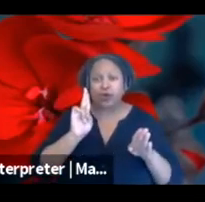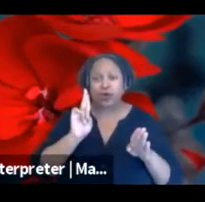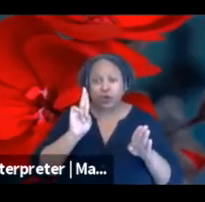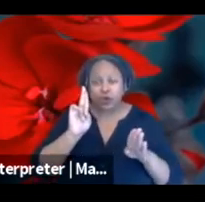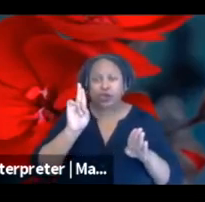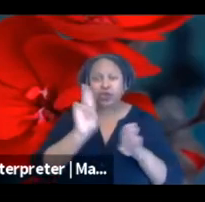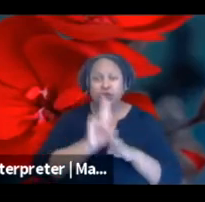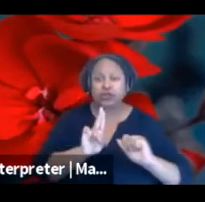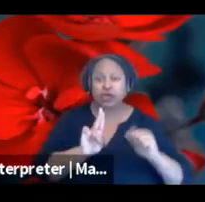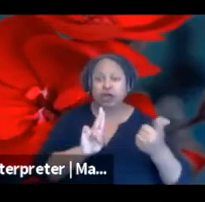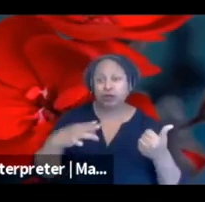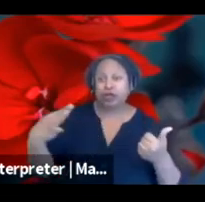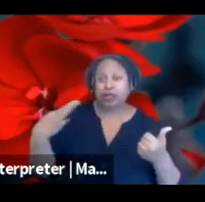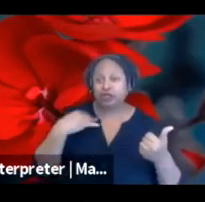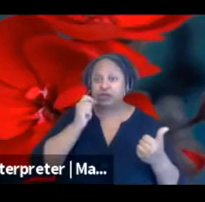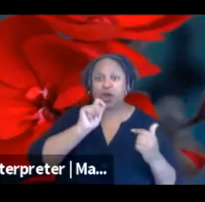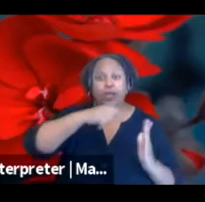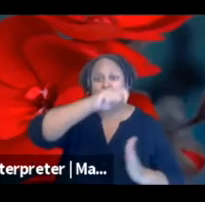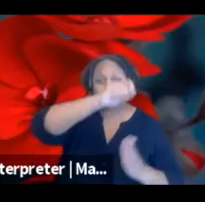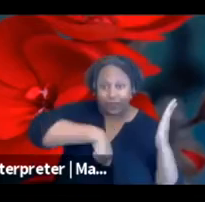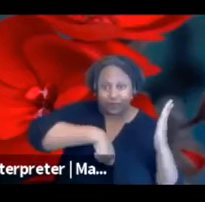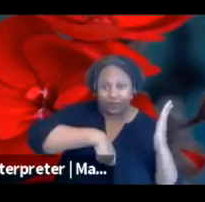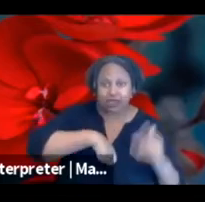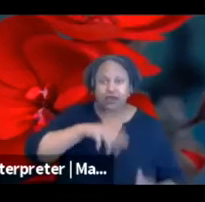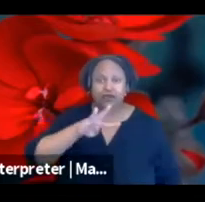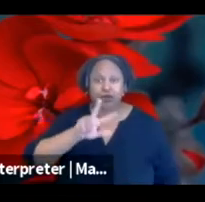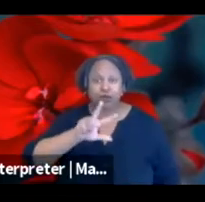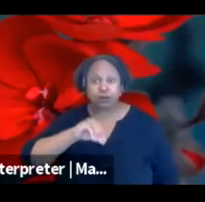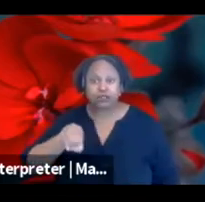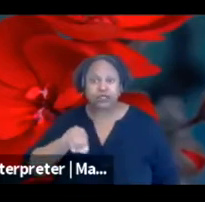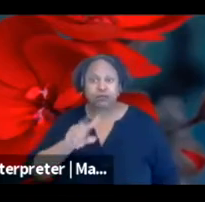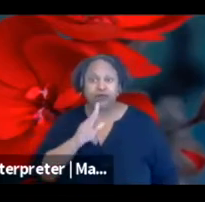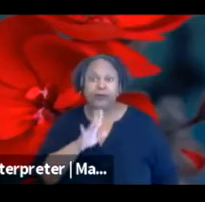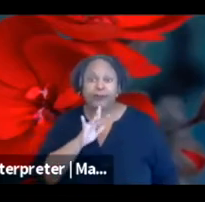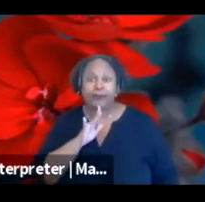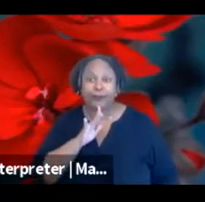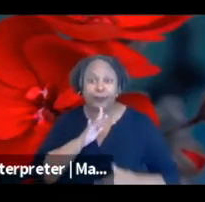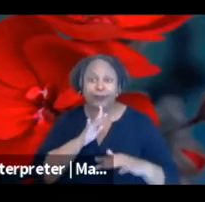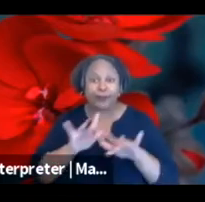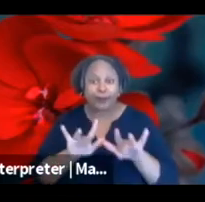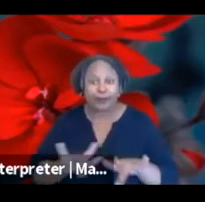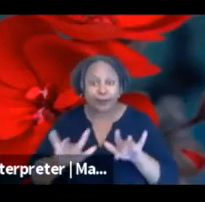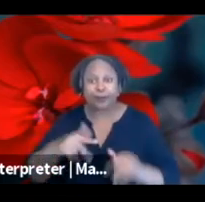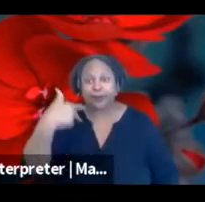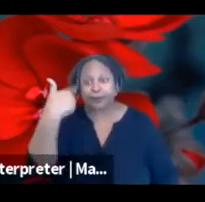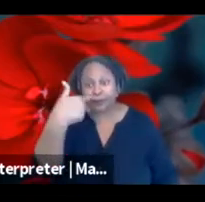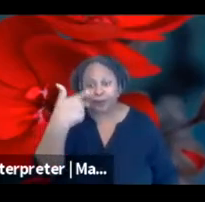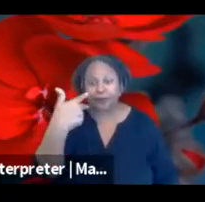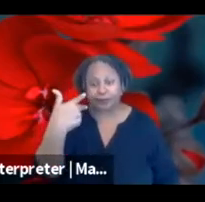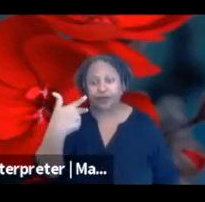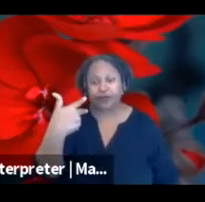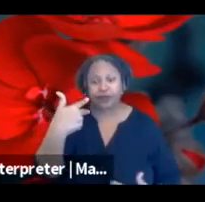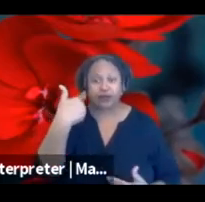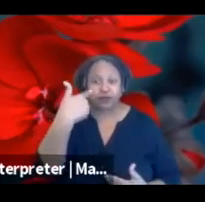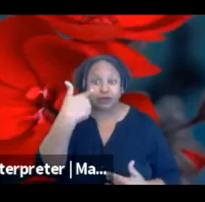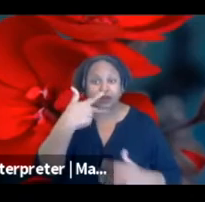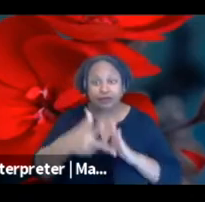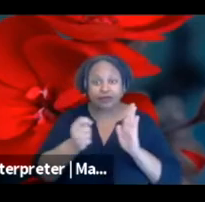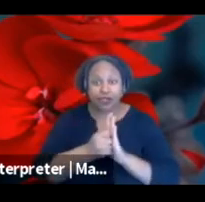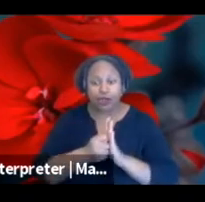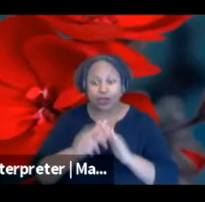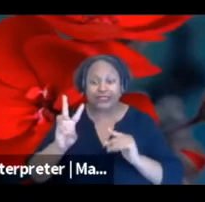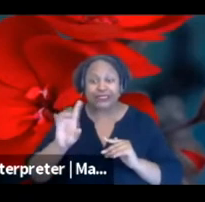if made available to them. So 43% said that they would use audio and 68% said that they would use video.